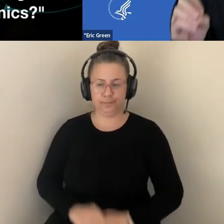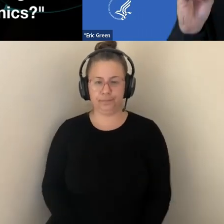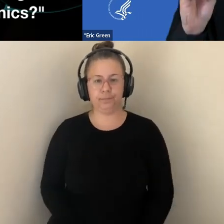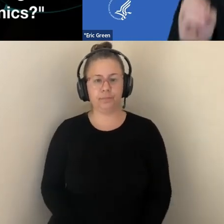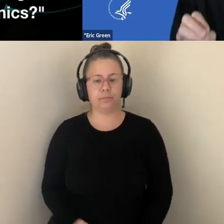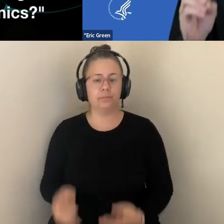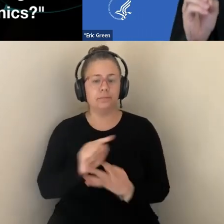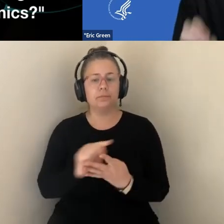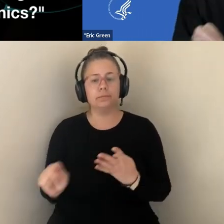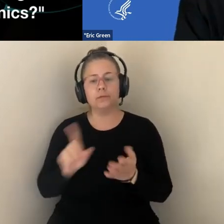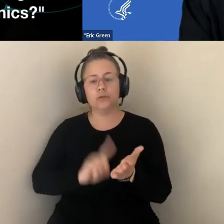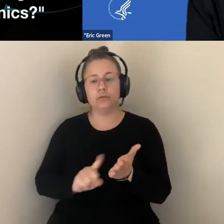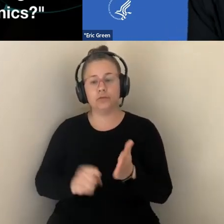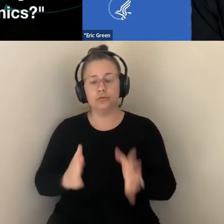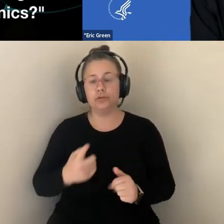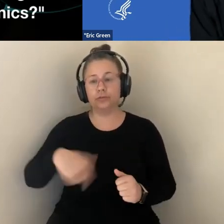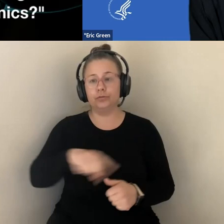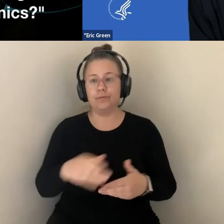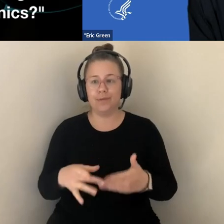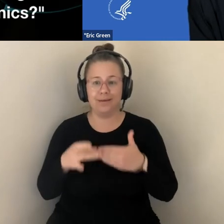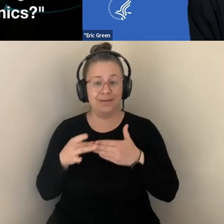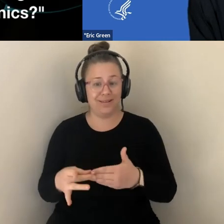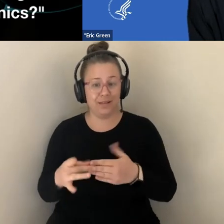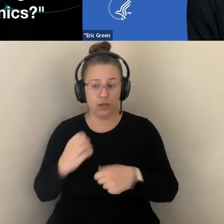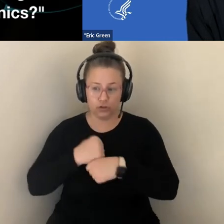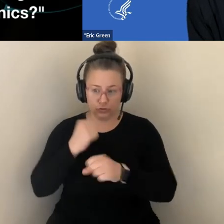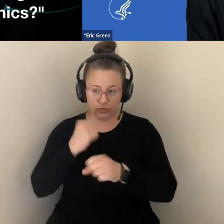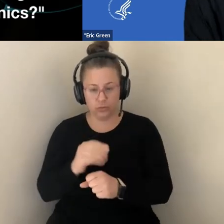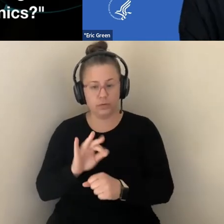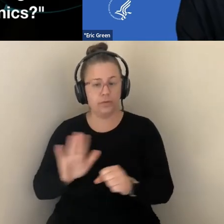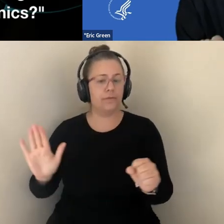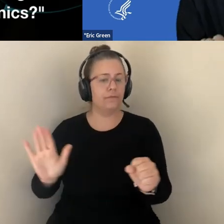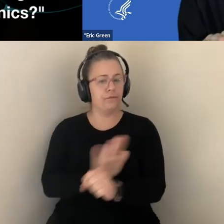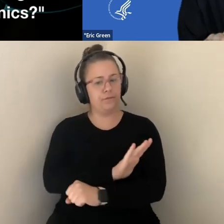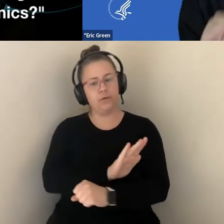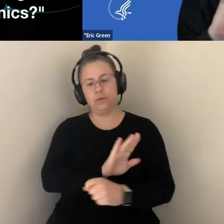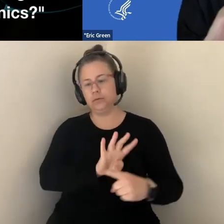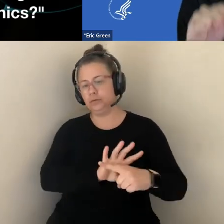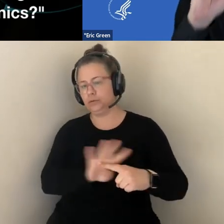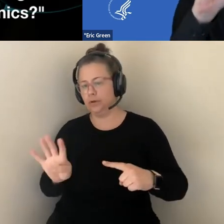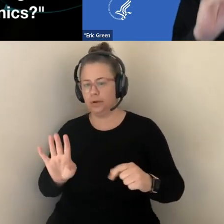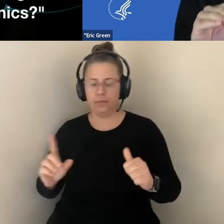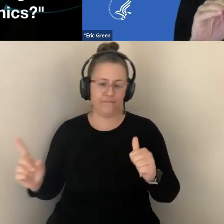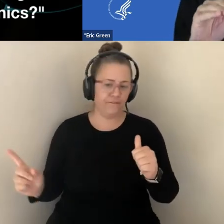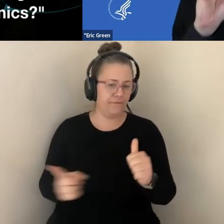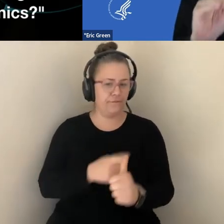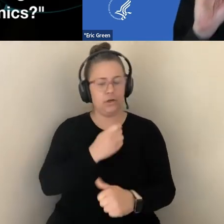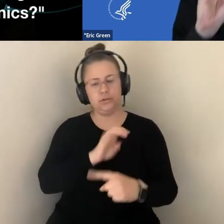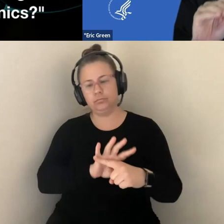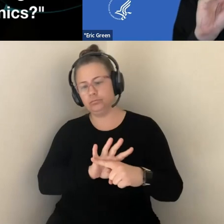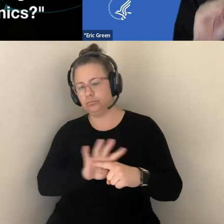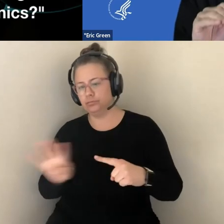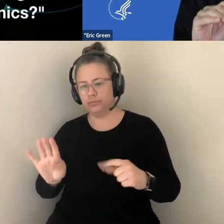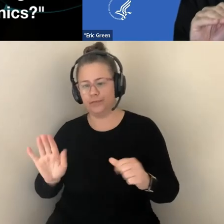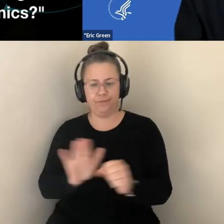OF THE FIRST TRULY COMPLETE SEQUENCE OF THE HUMAN GENOME. NO GAPS FROM TELOMERE TO TELOMERE OF EACH